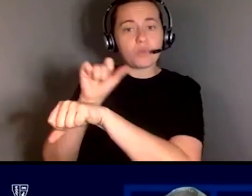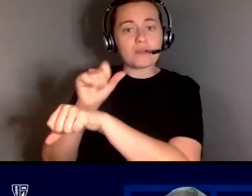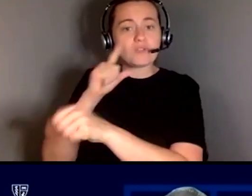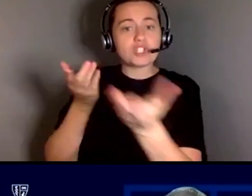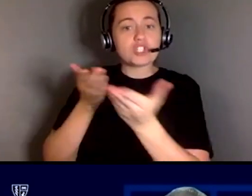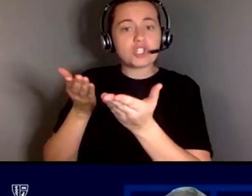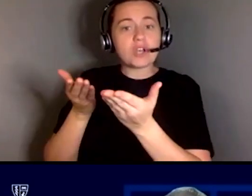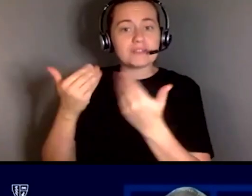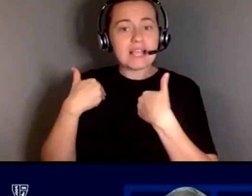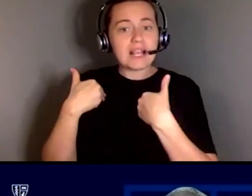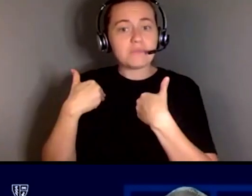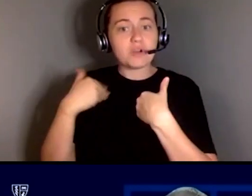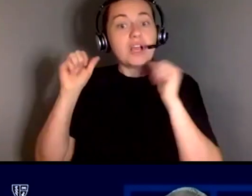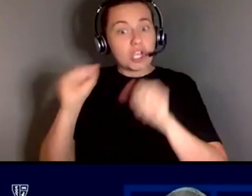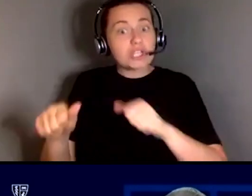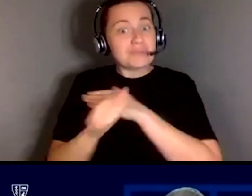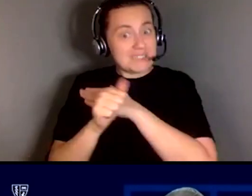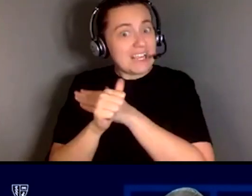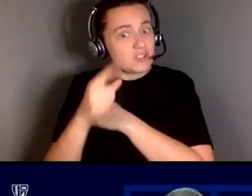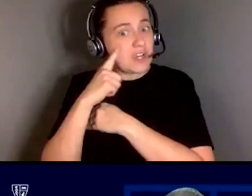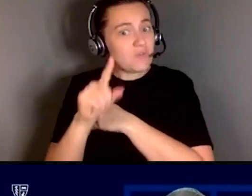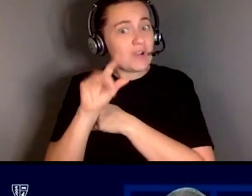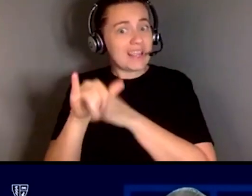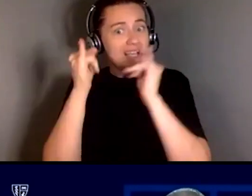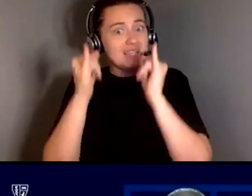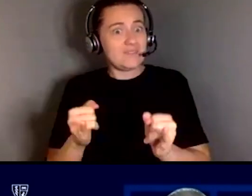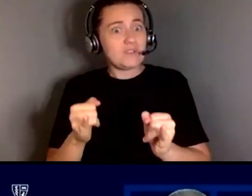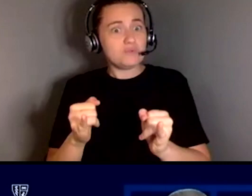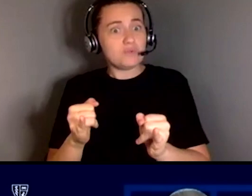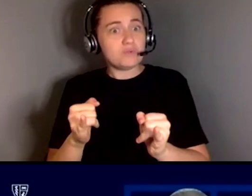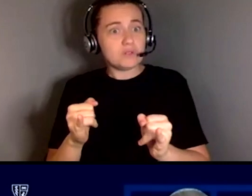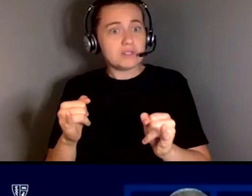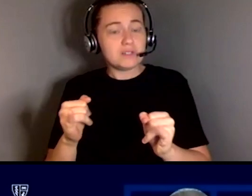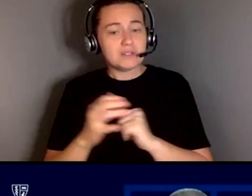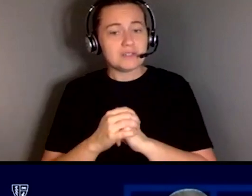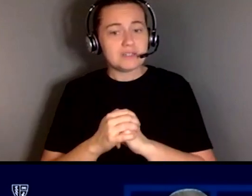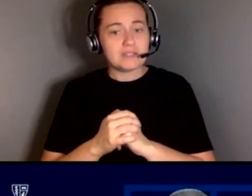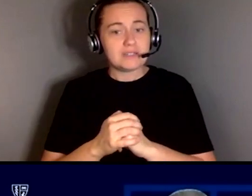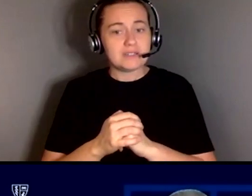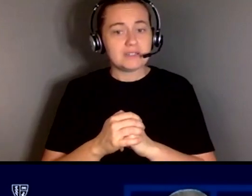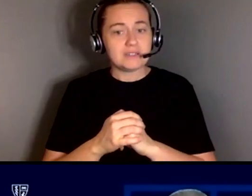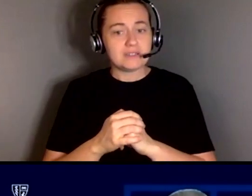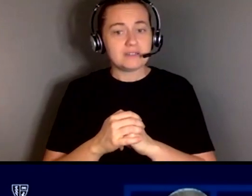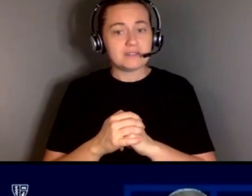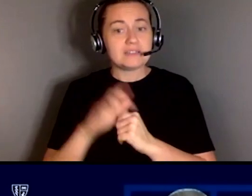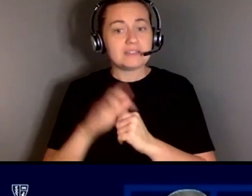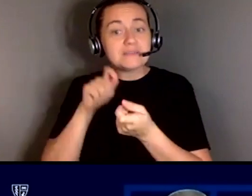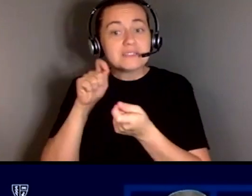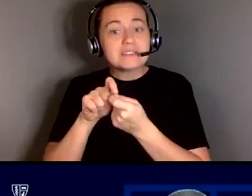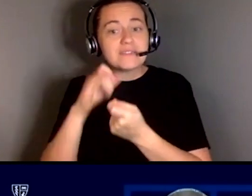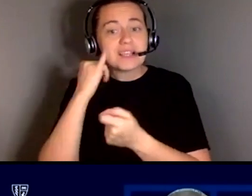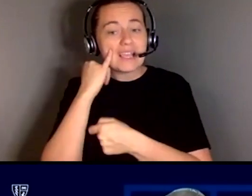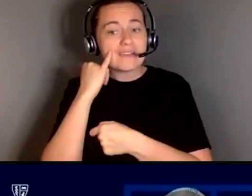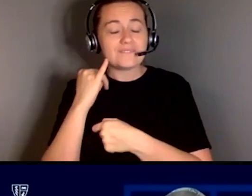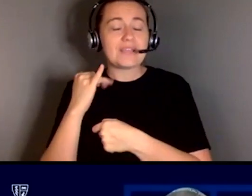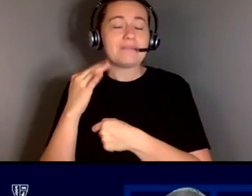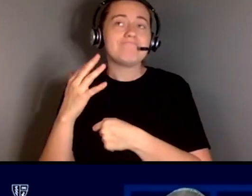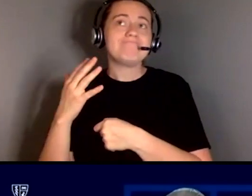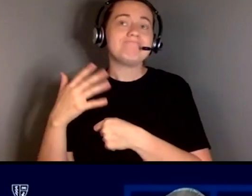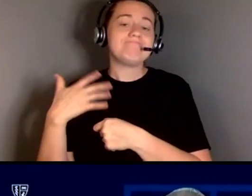dangerous for the blind individual um particularly if the